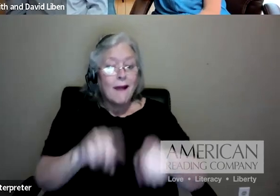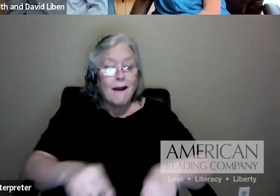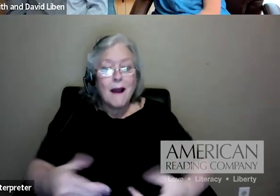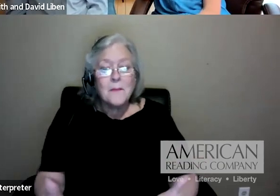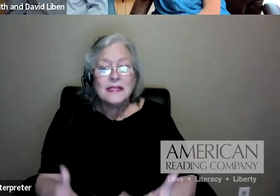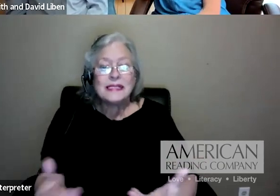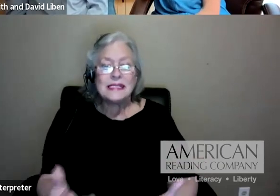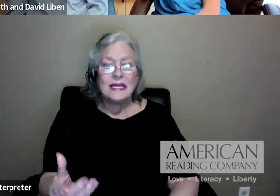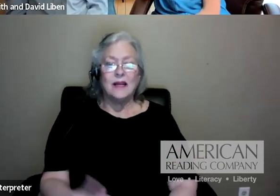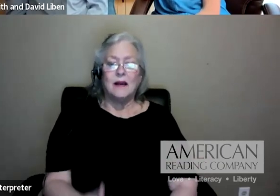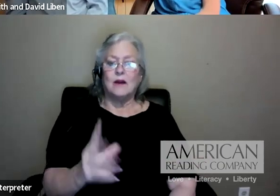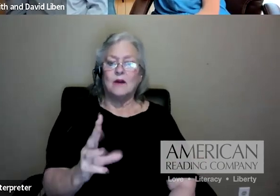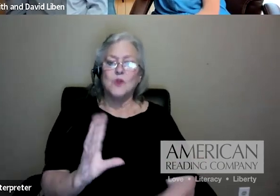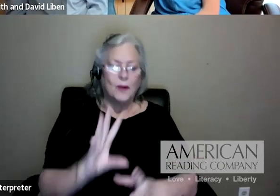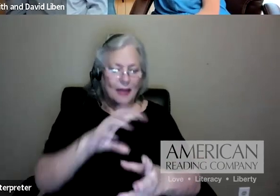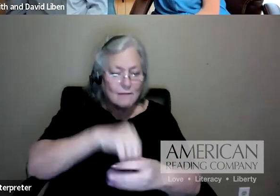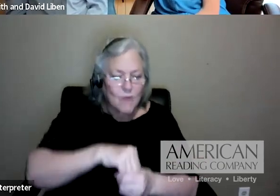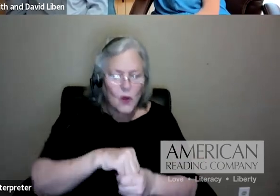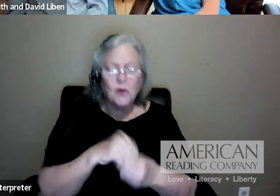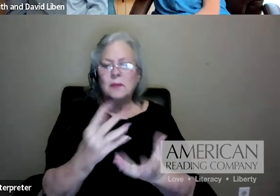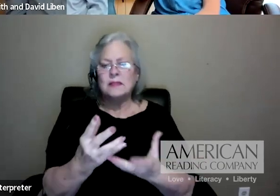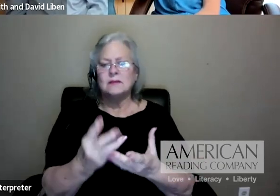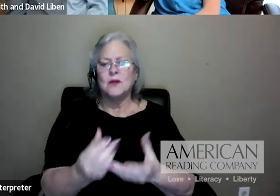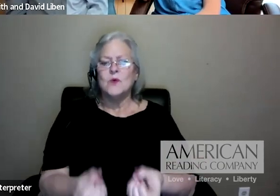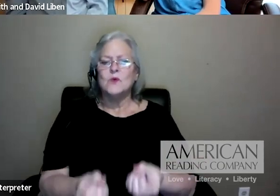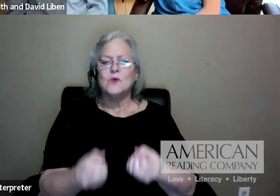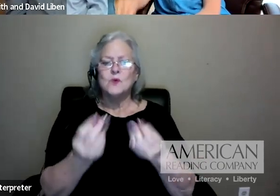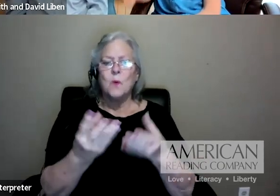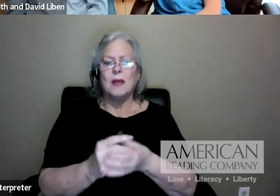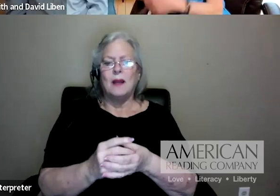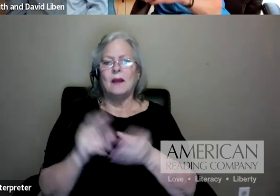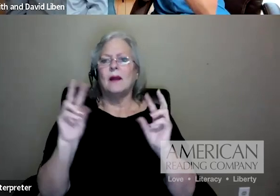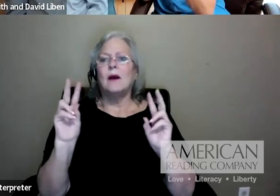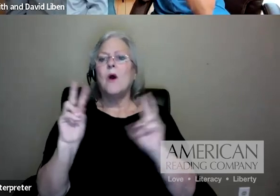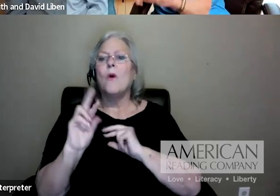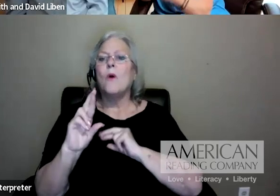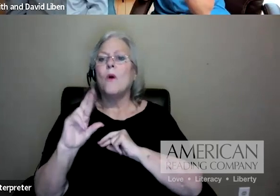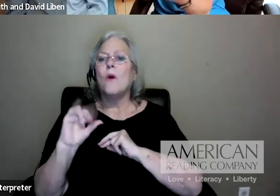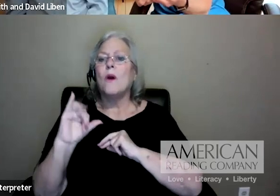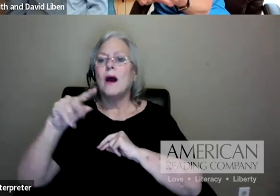There's just so many ripple effects from sort of centering on text. And then that text being